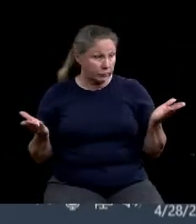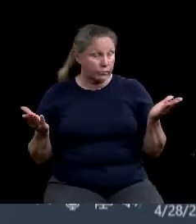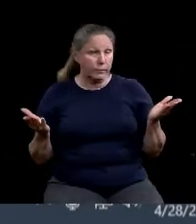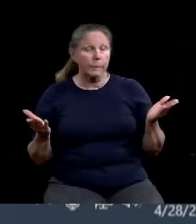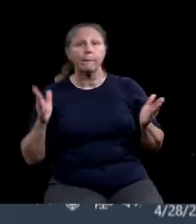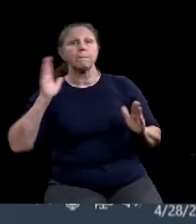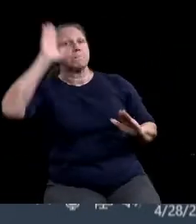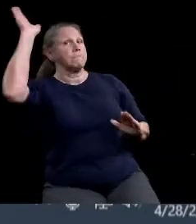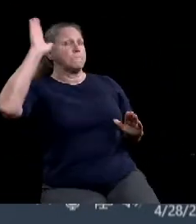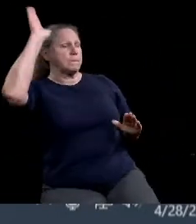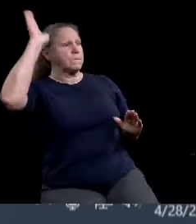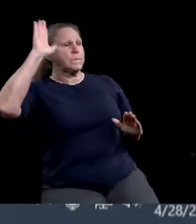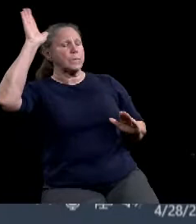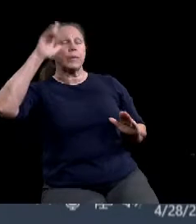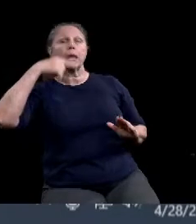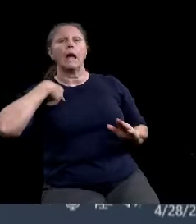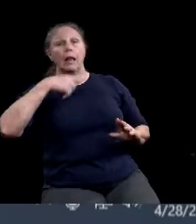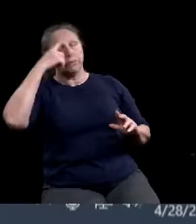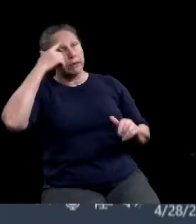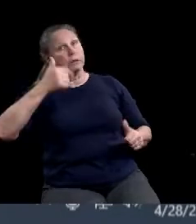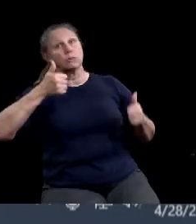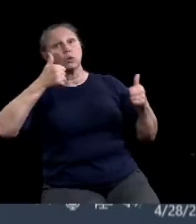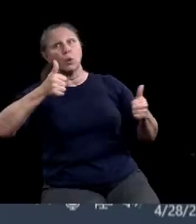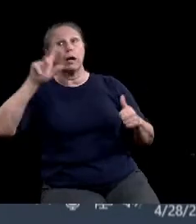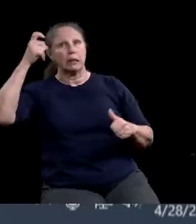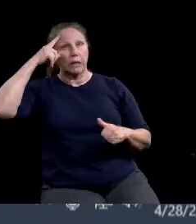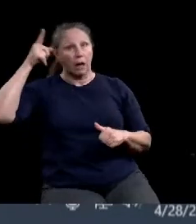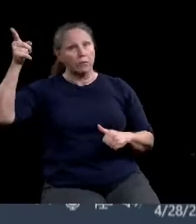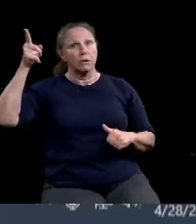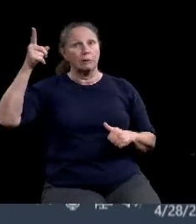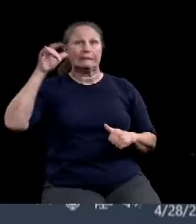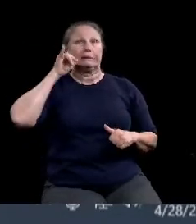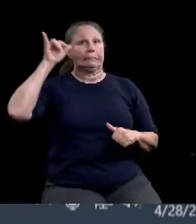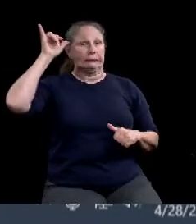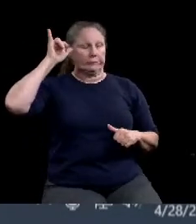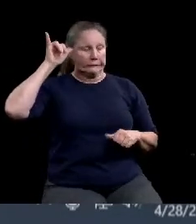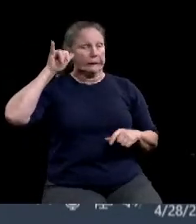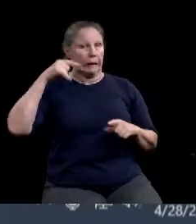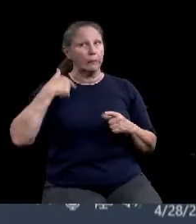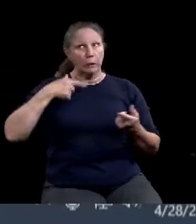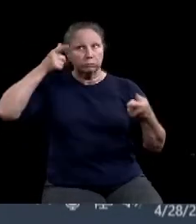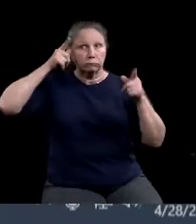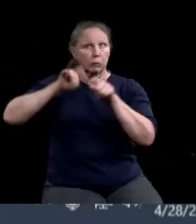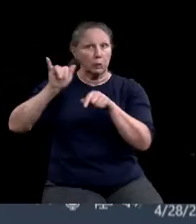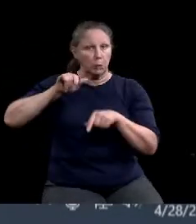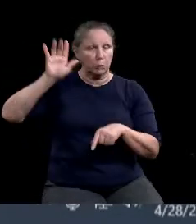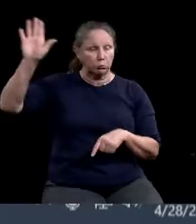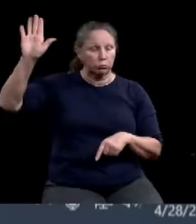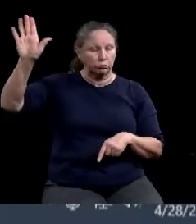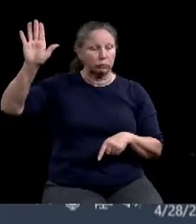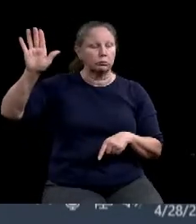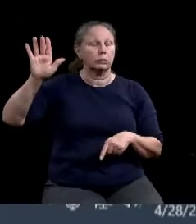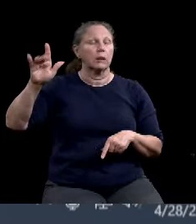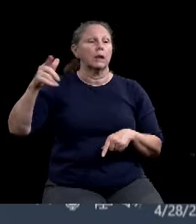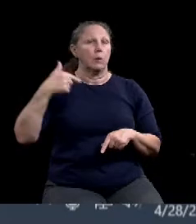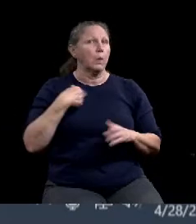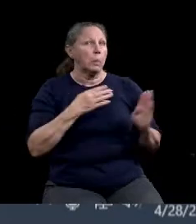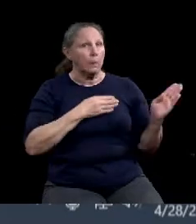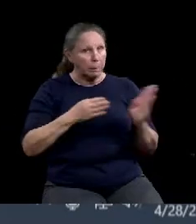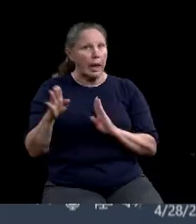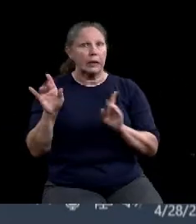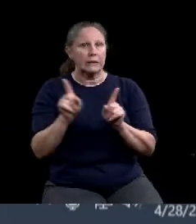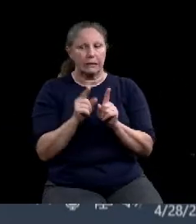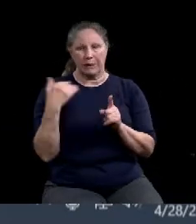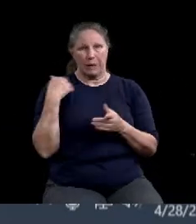Governor moved, and I think we were sort of in agreement to, as we were kind of planning it over the week and two, on what phase-in would look like in our